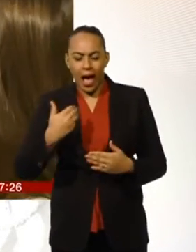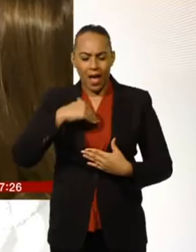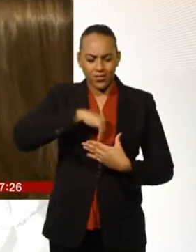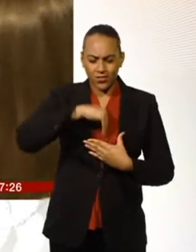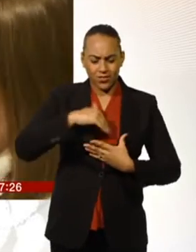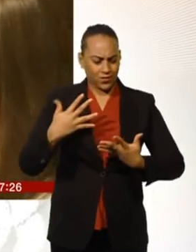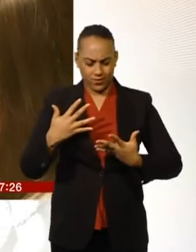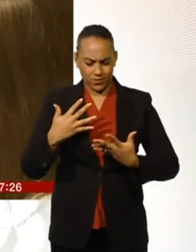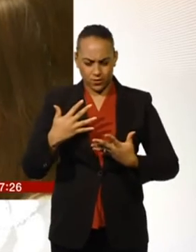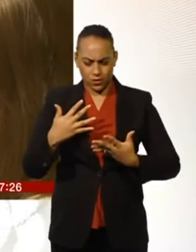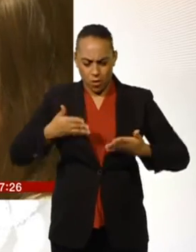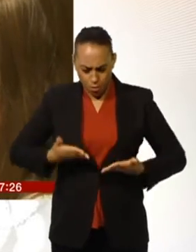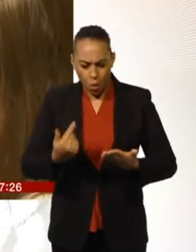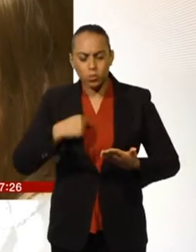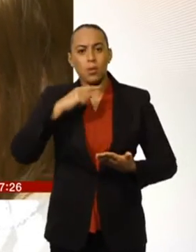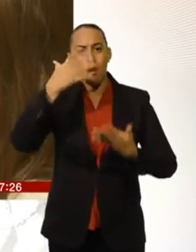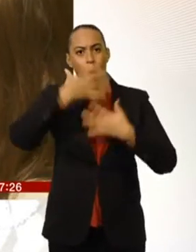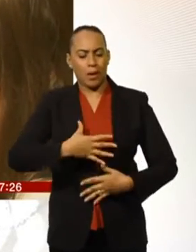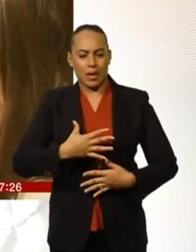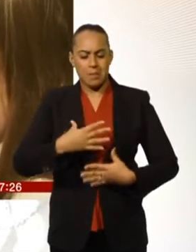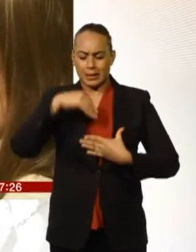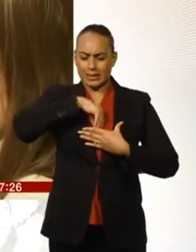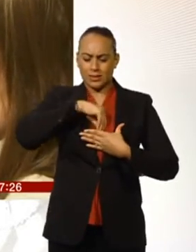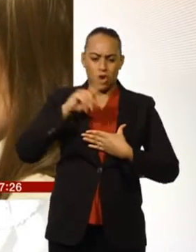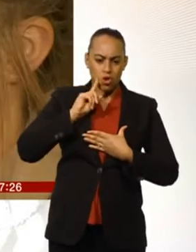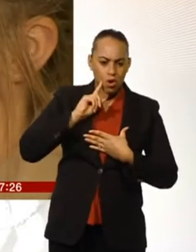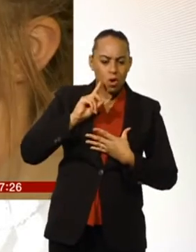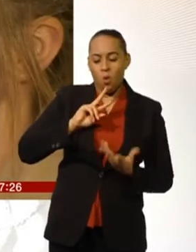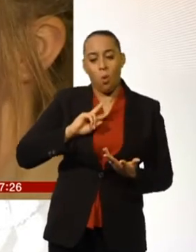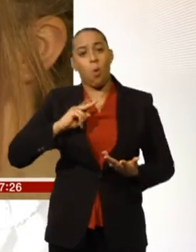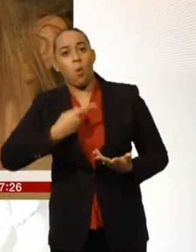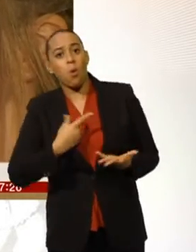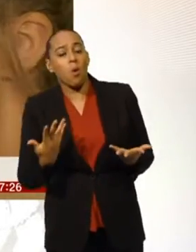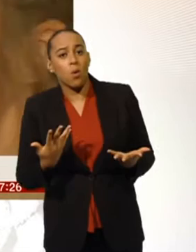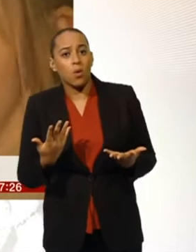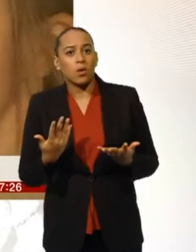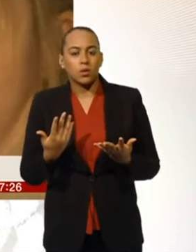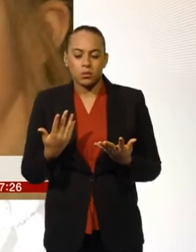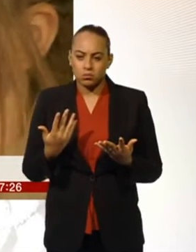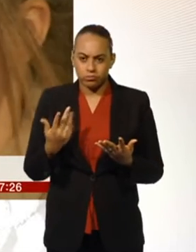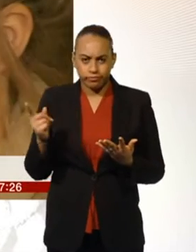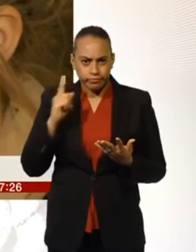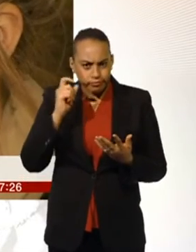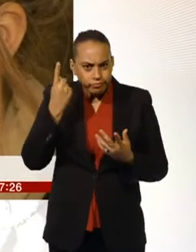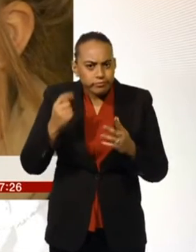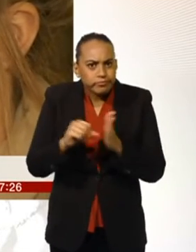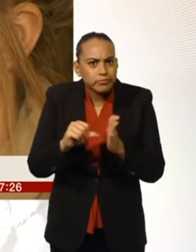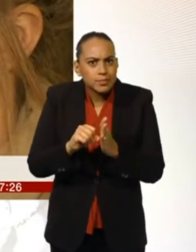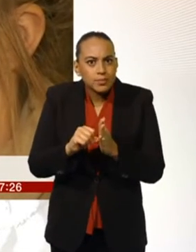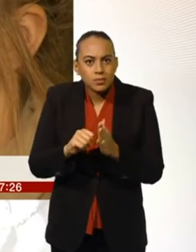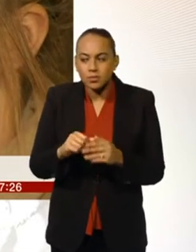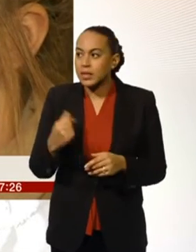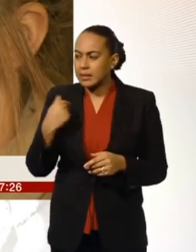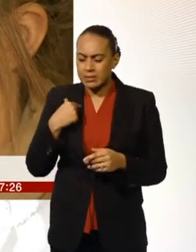but cases as young as Danny's are rare. I quickly found that doctors weren't going to be able to help